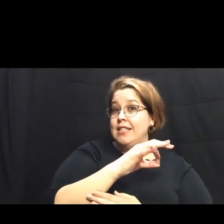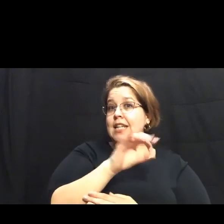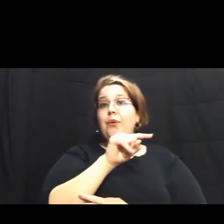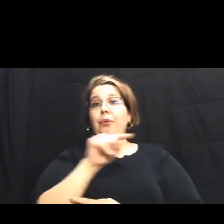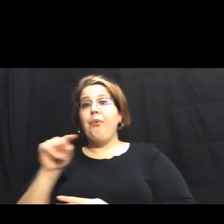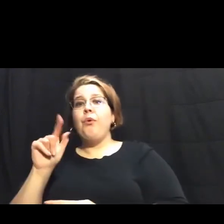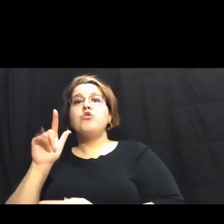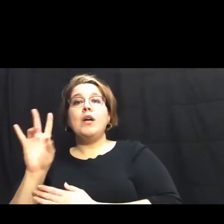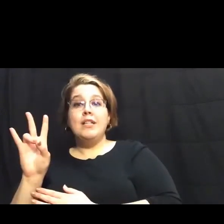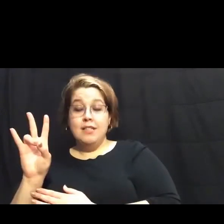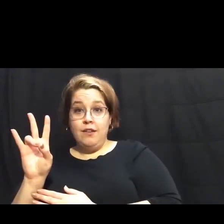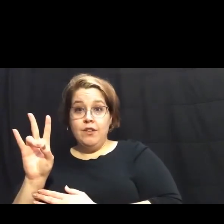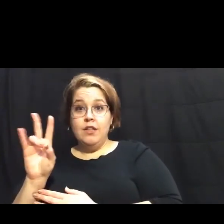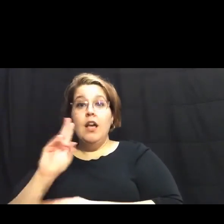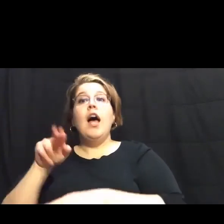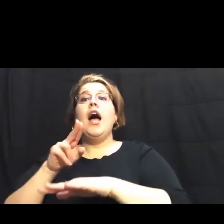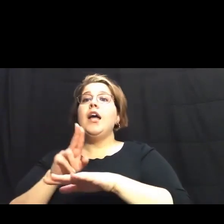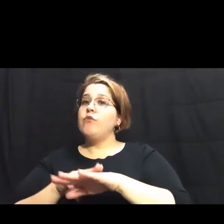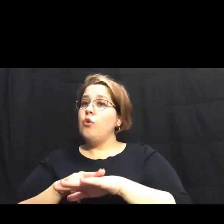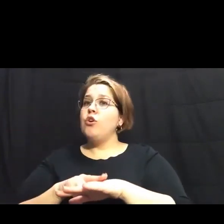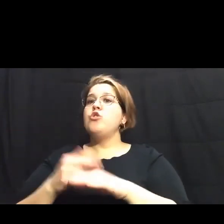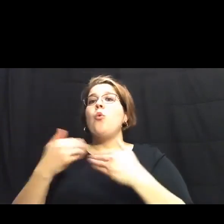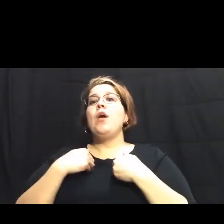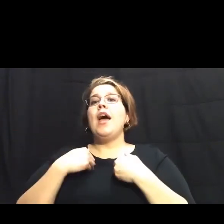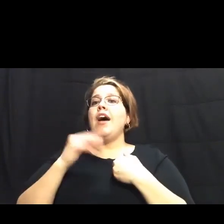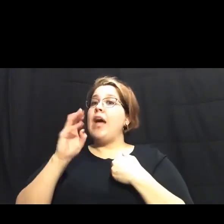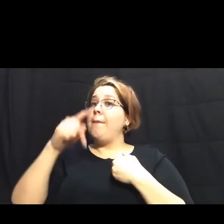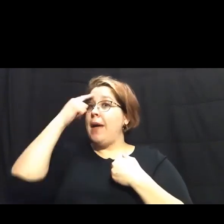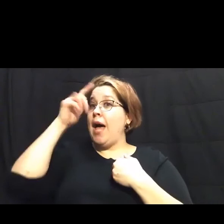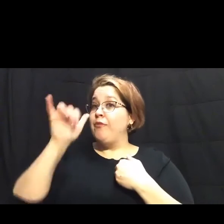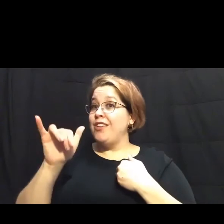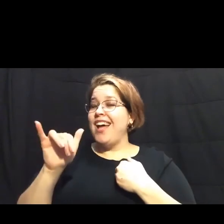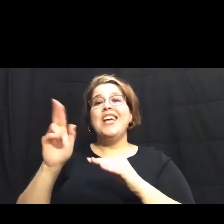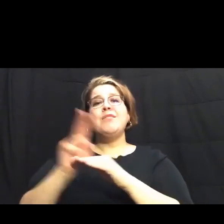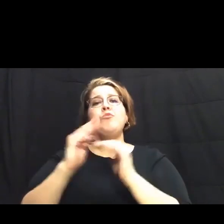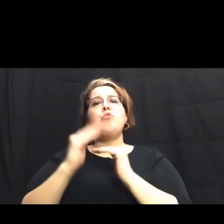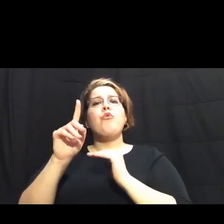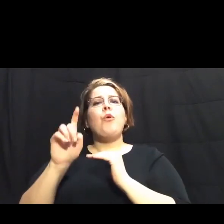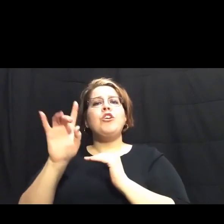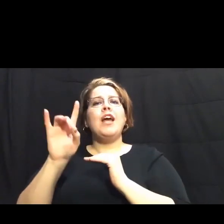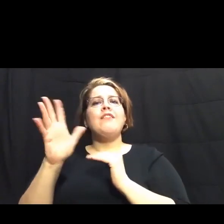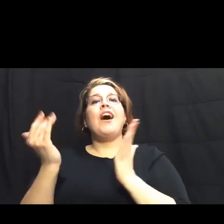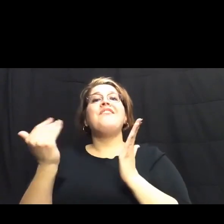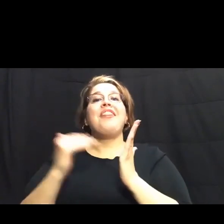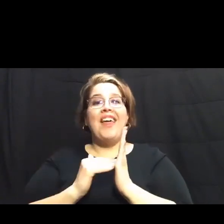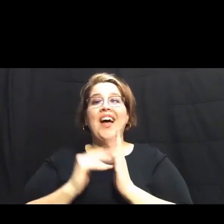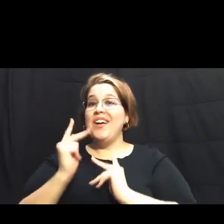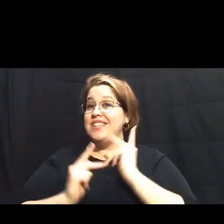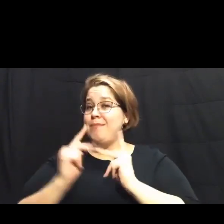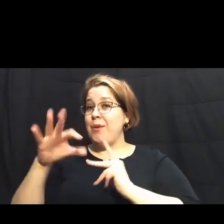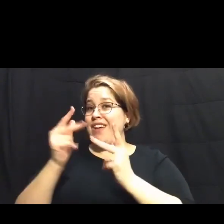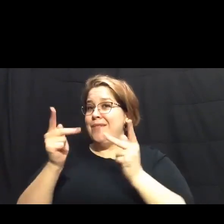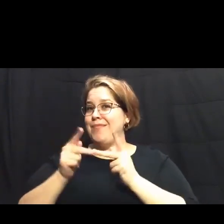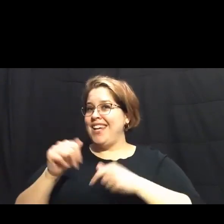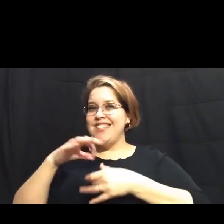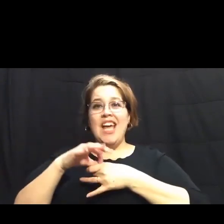27th and of course at nowcast we have a map for that it's been used by more than 185 000 people to find a place to vote